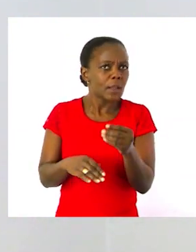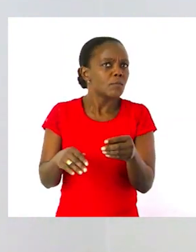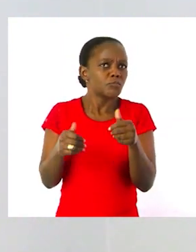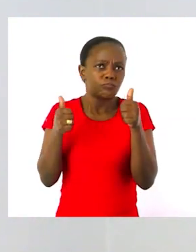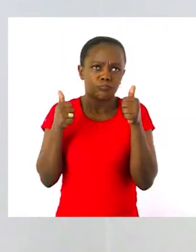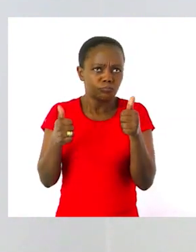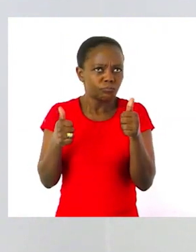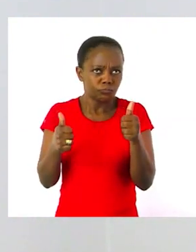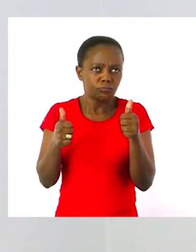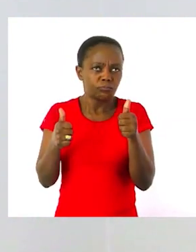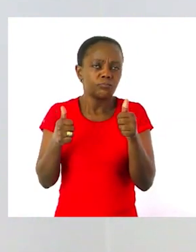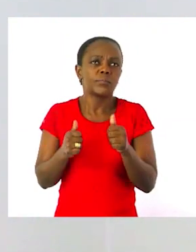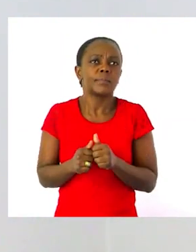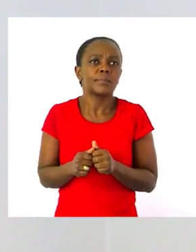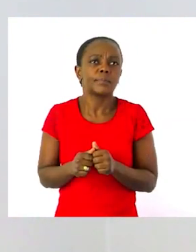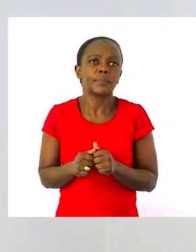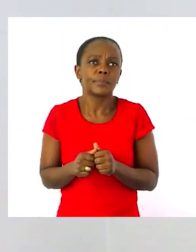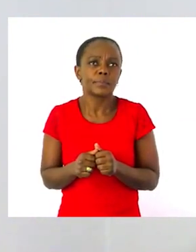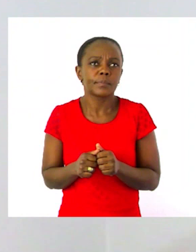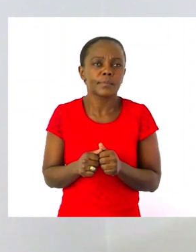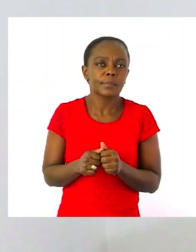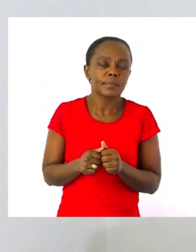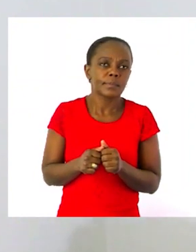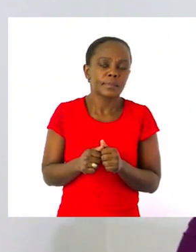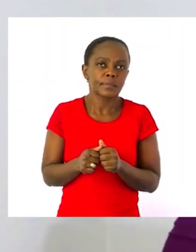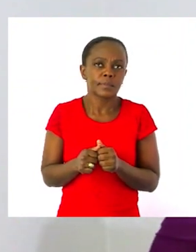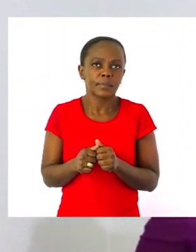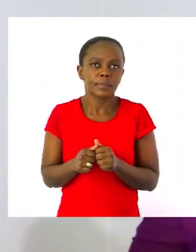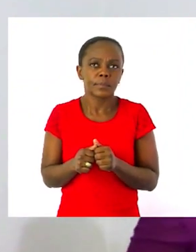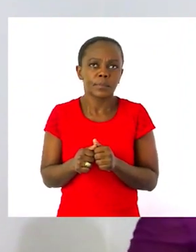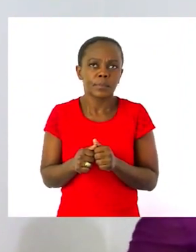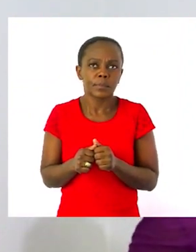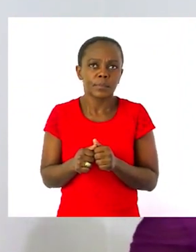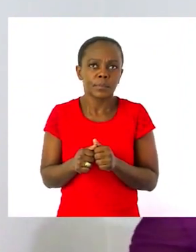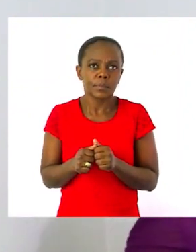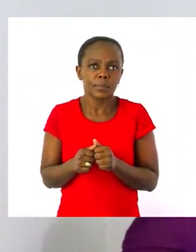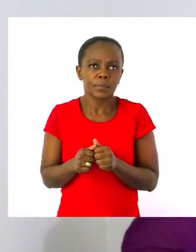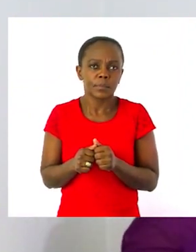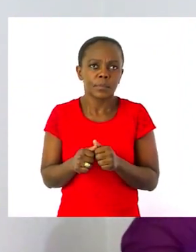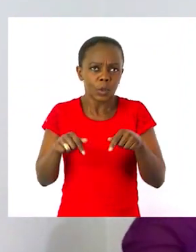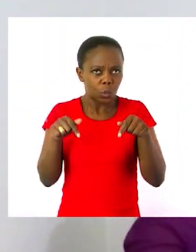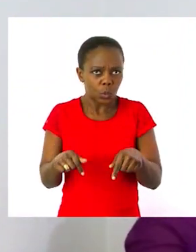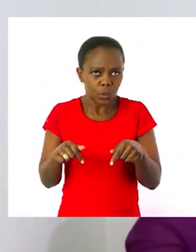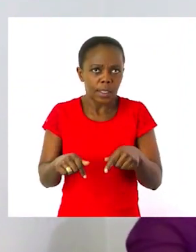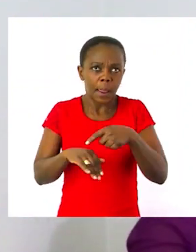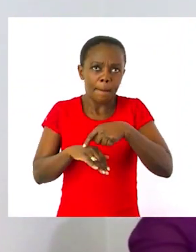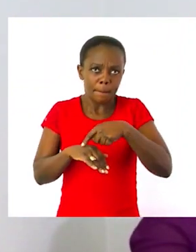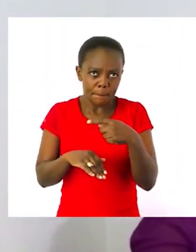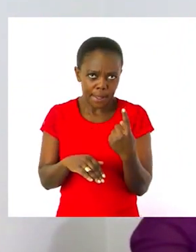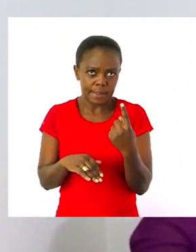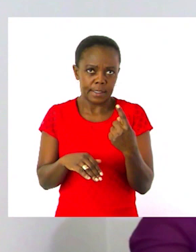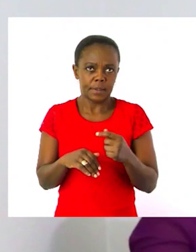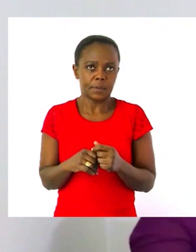You're doing a great job. And also today, if today is on